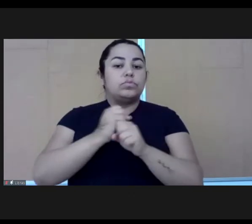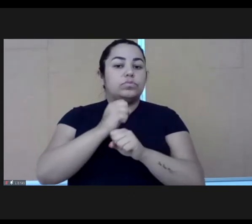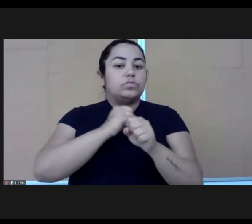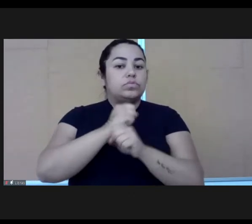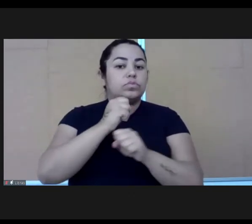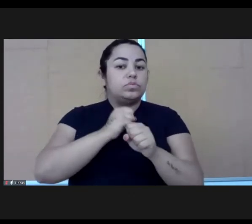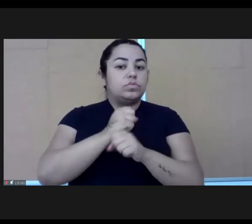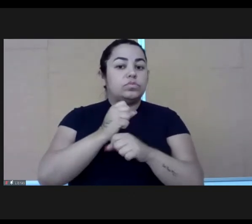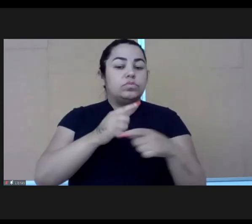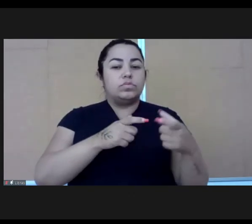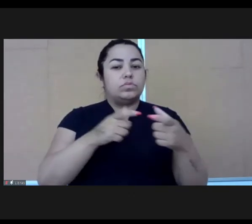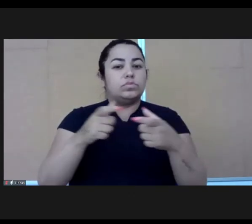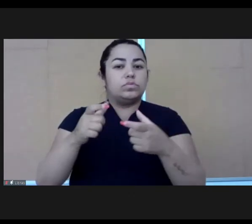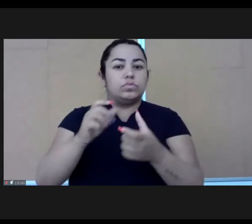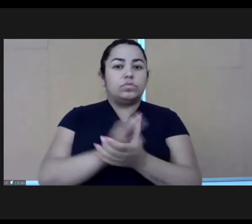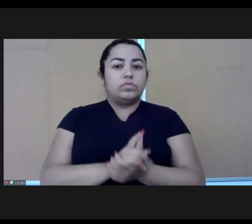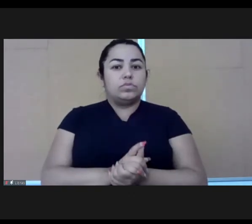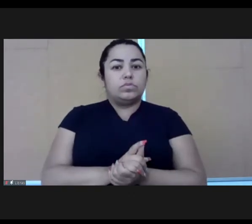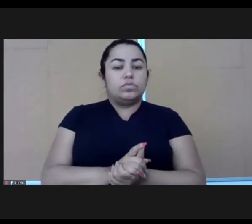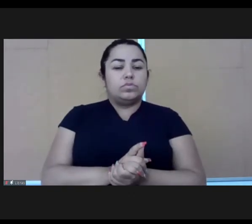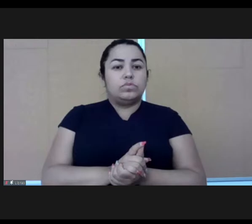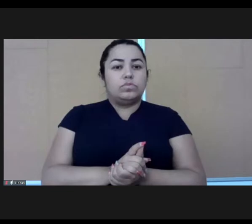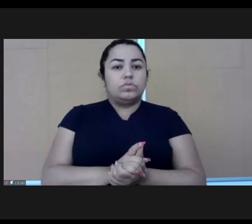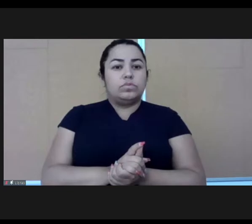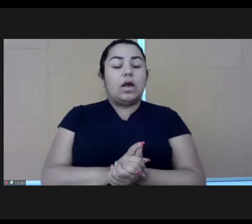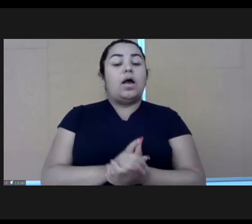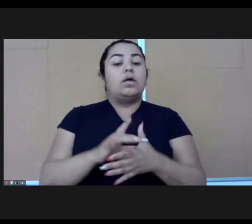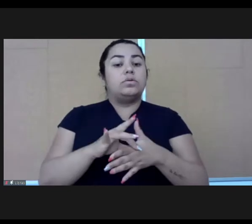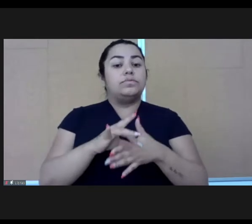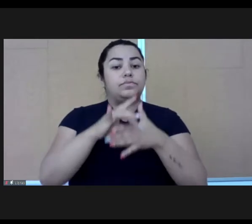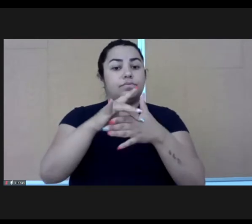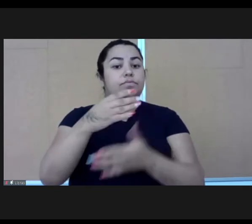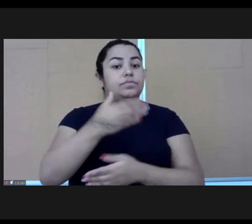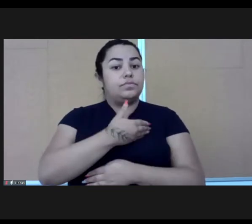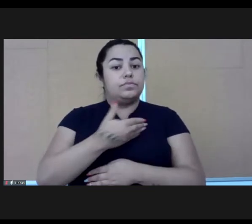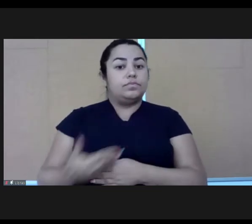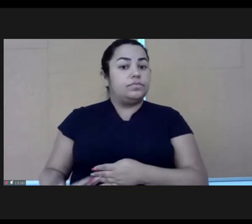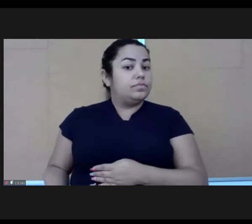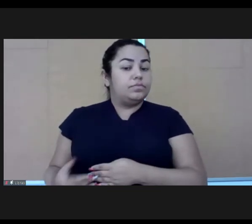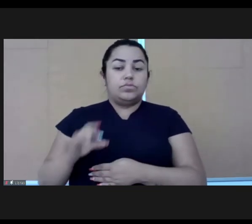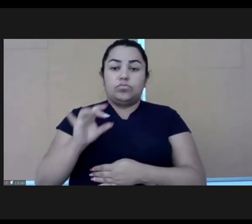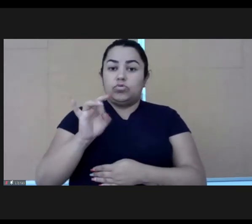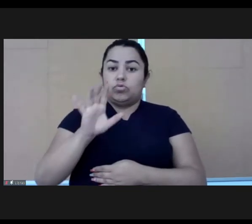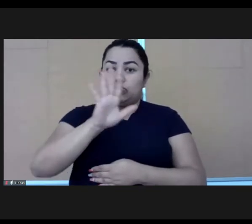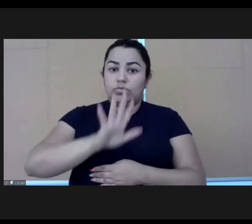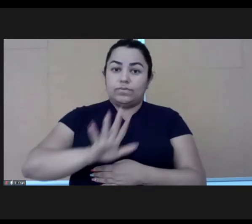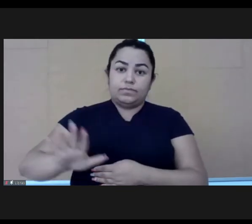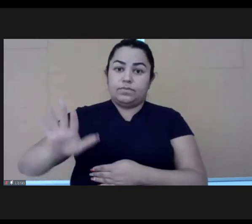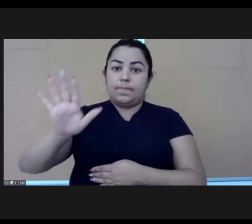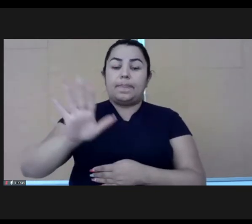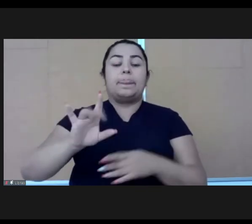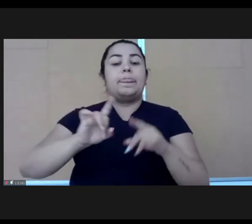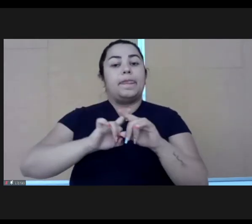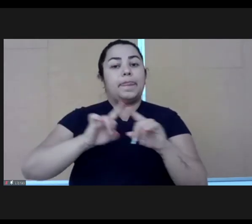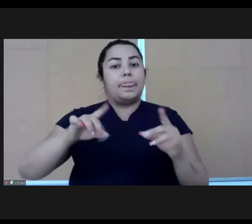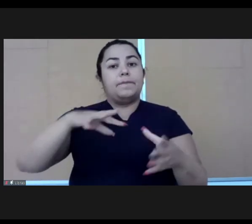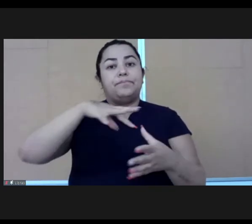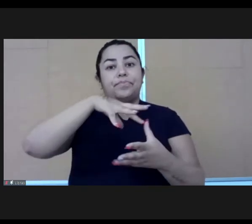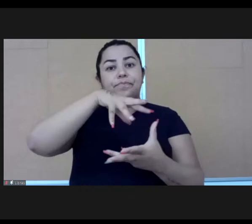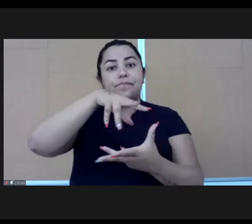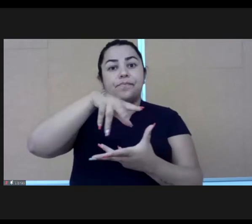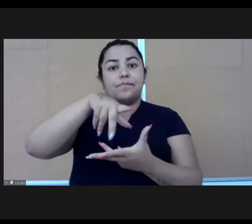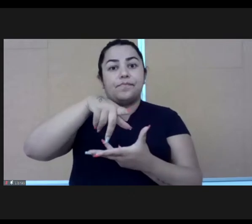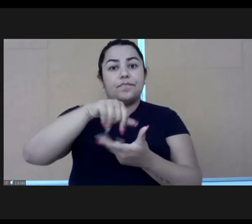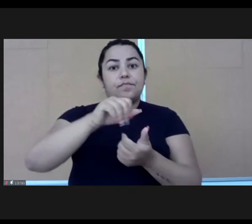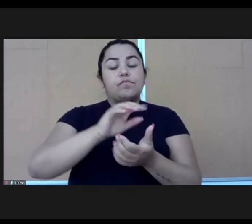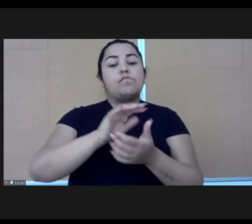Public leadership, not only nationally, continentally, but globally, has now transformed to become the